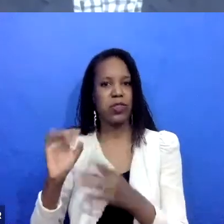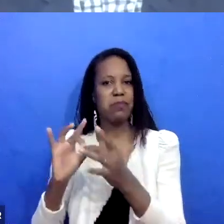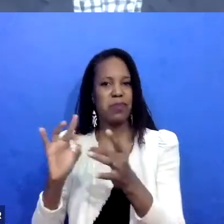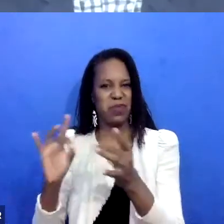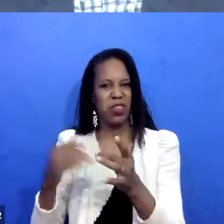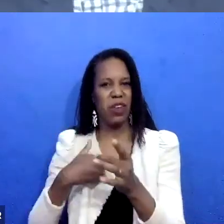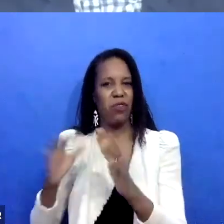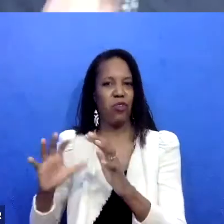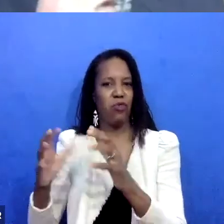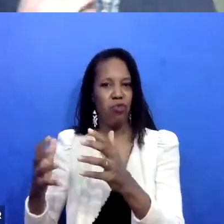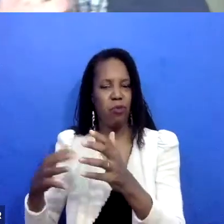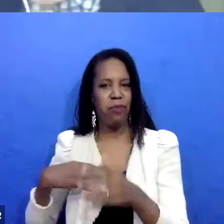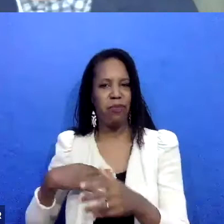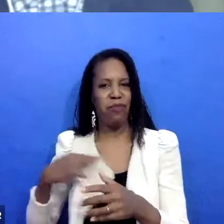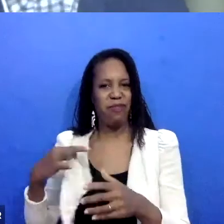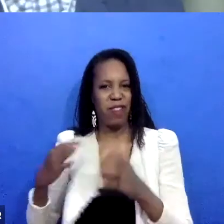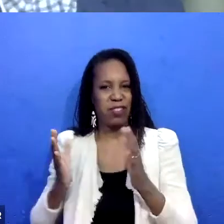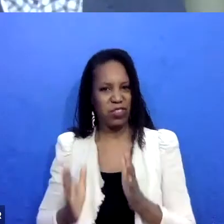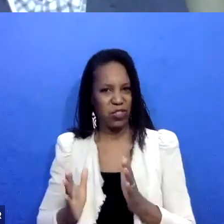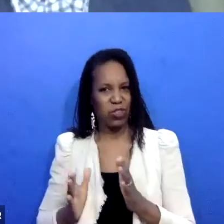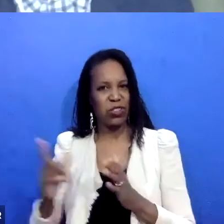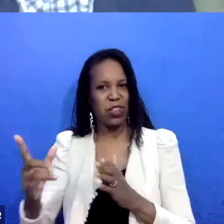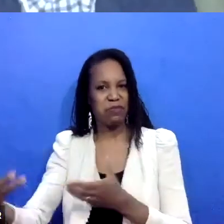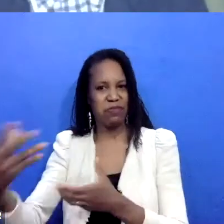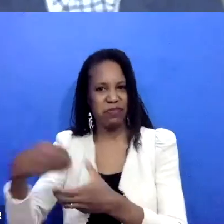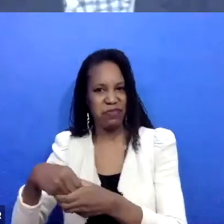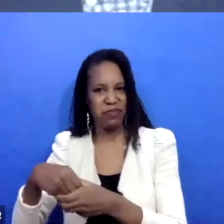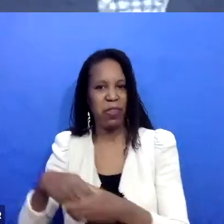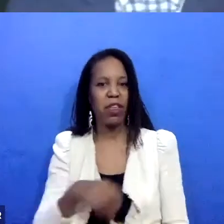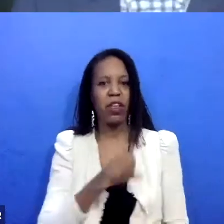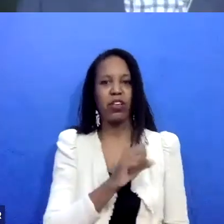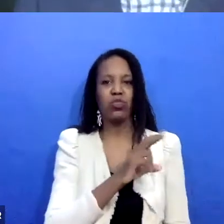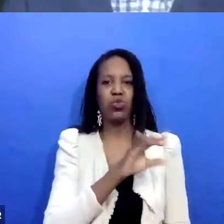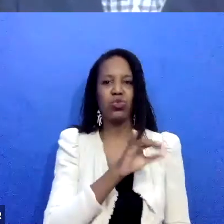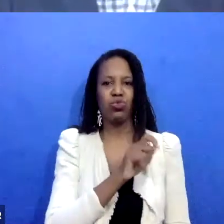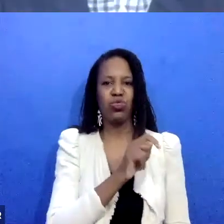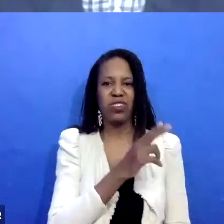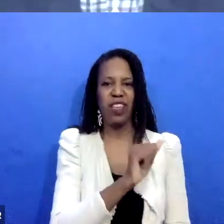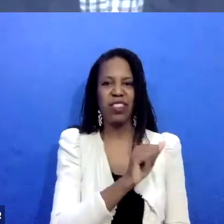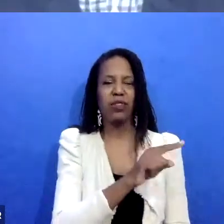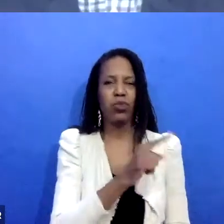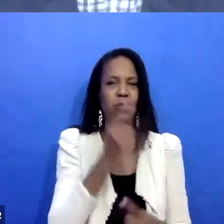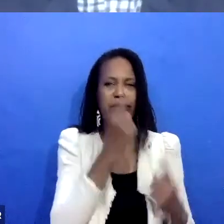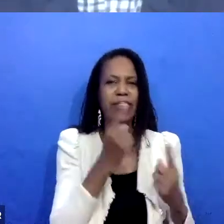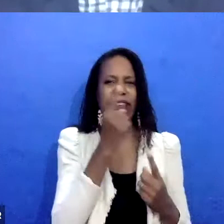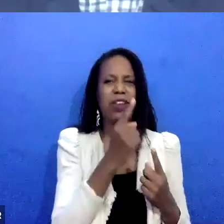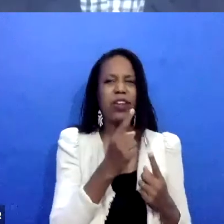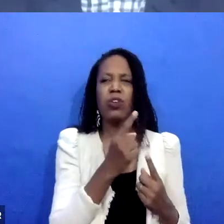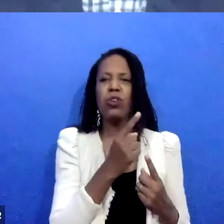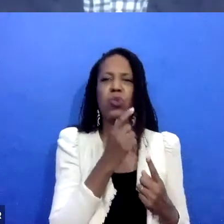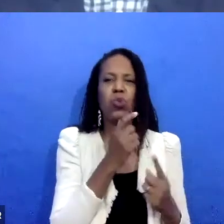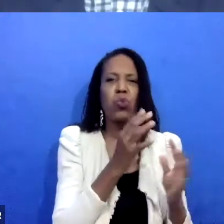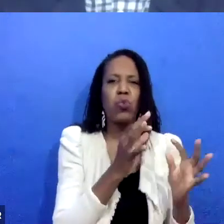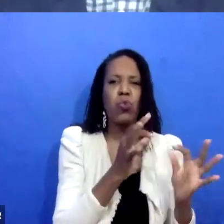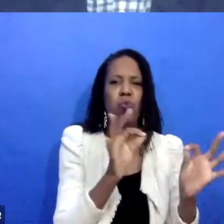you're thinking about who do we need in these circles, who's invested in making sure that, that this relationship is, is not